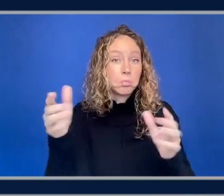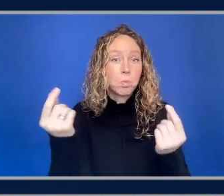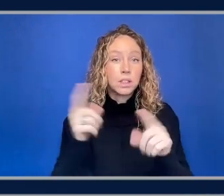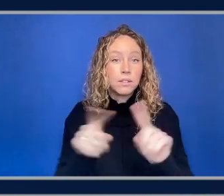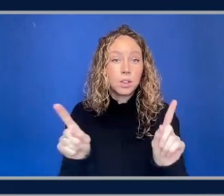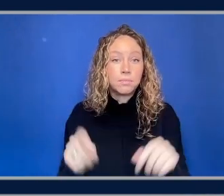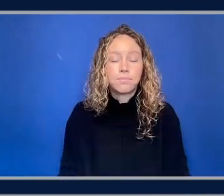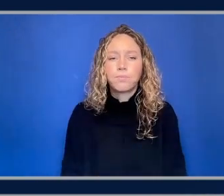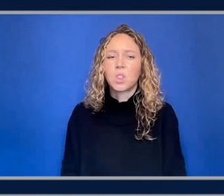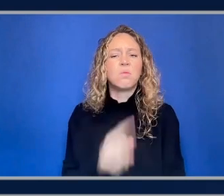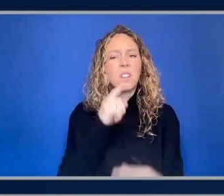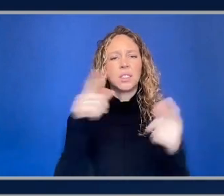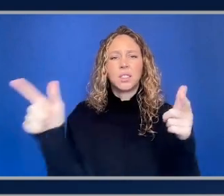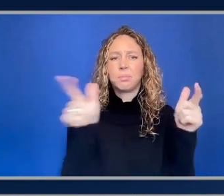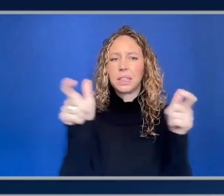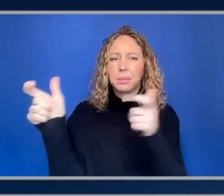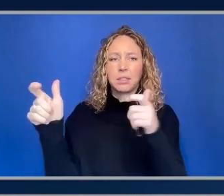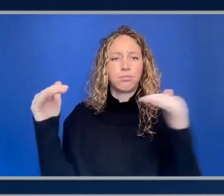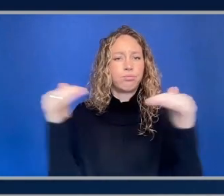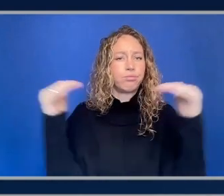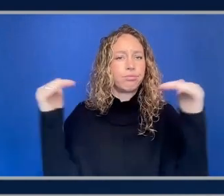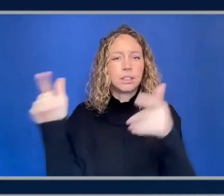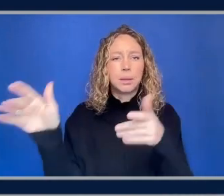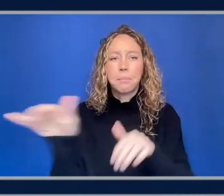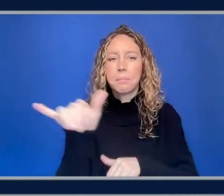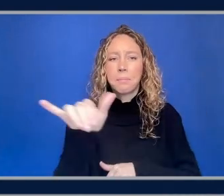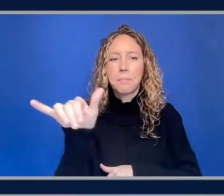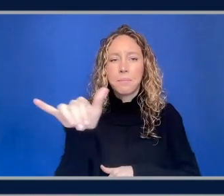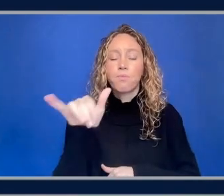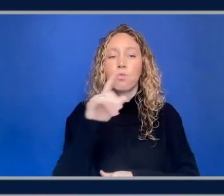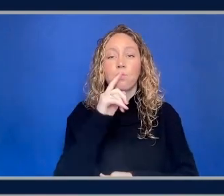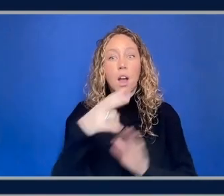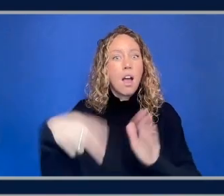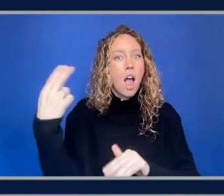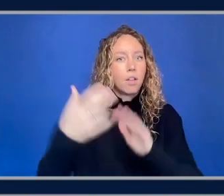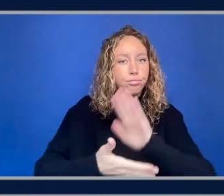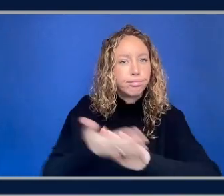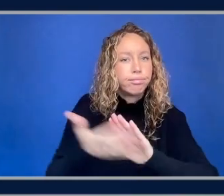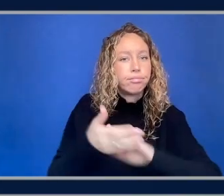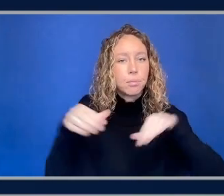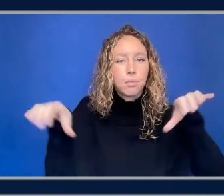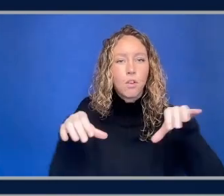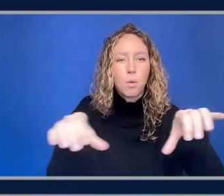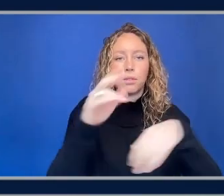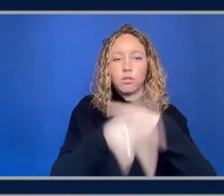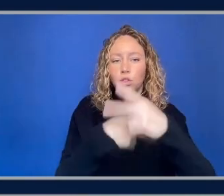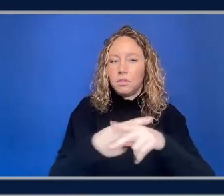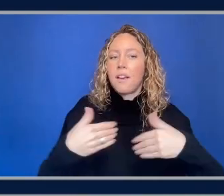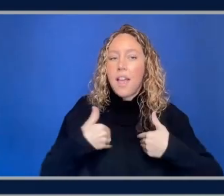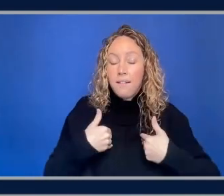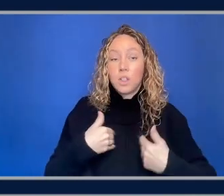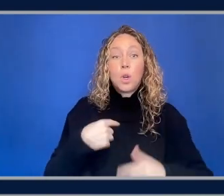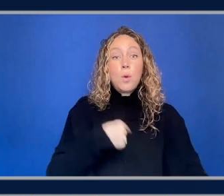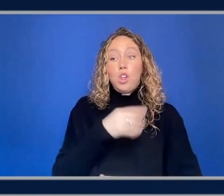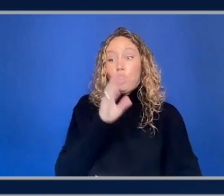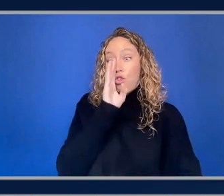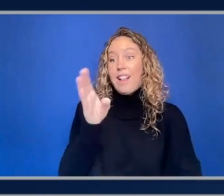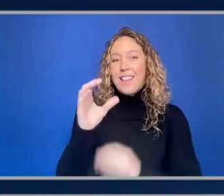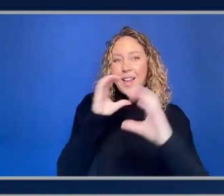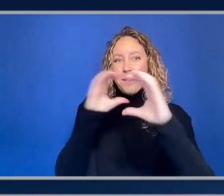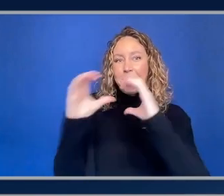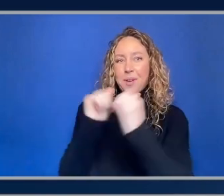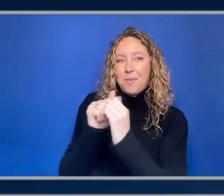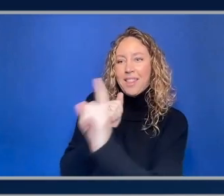the same we actually have a very optimized um highly performant version so we're actually directly talking to the